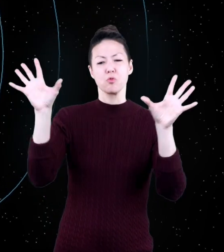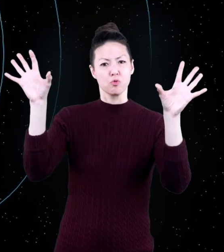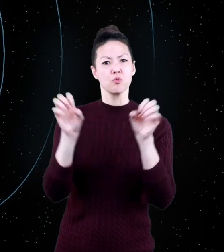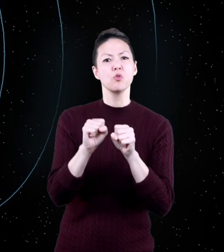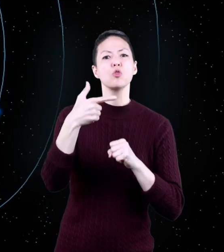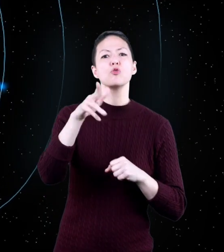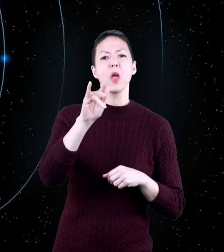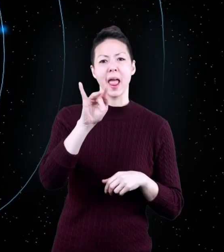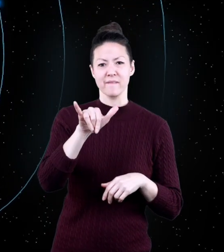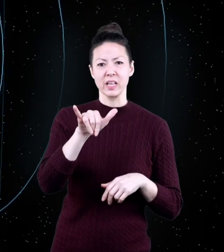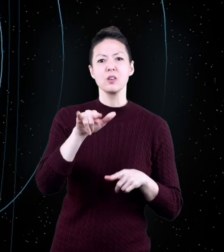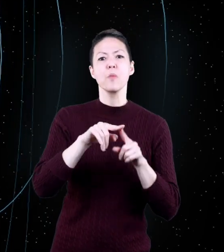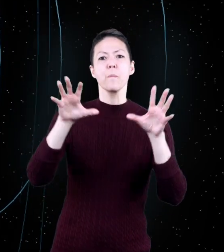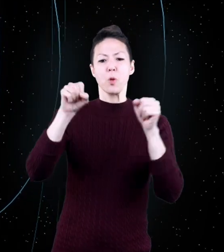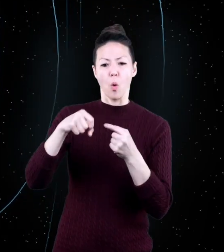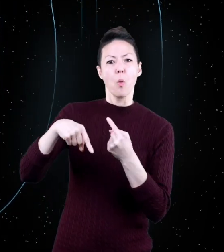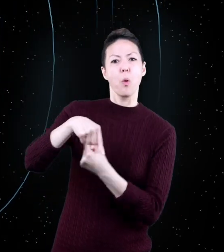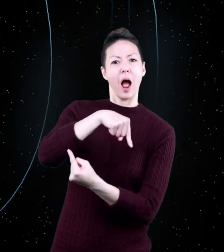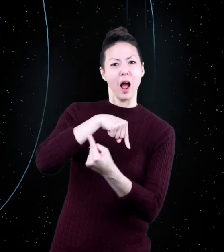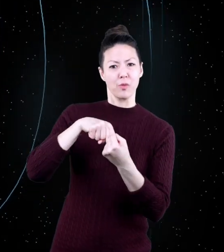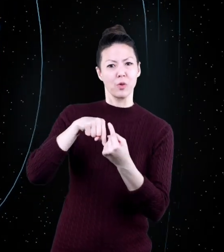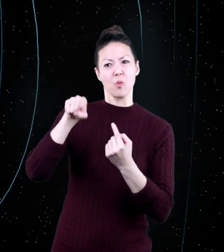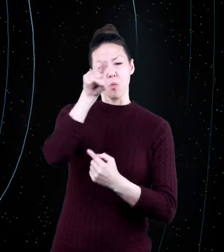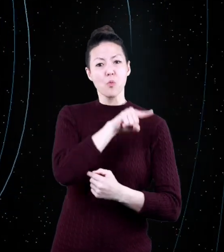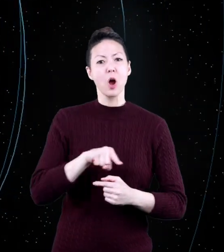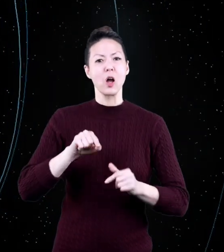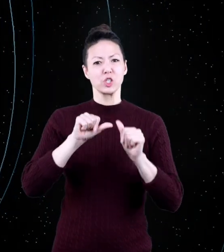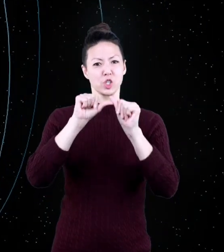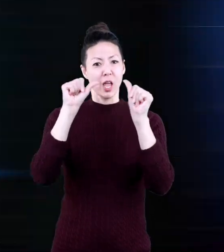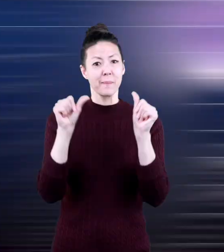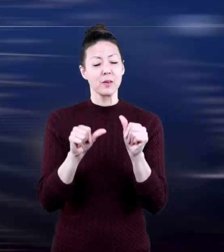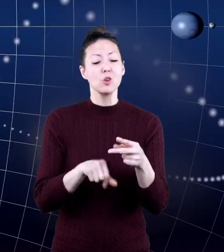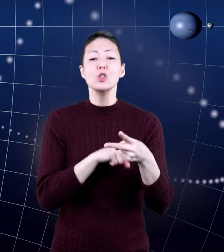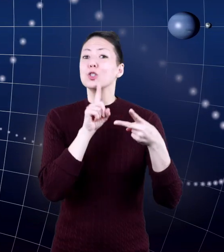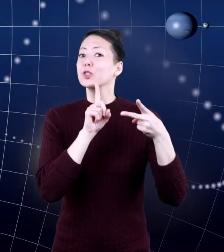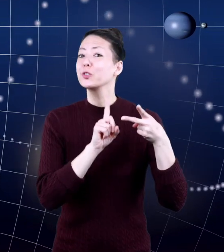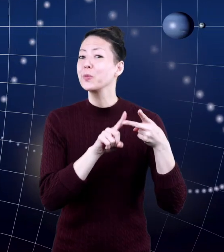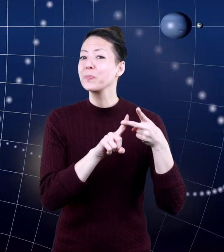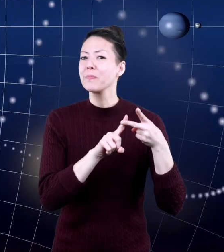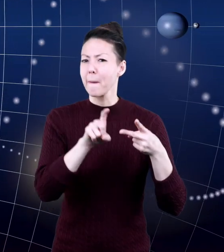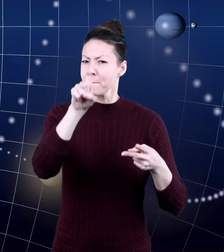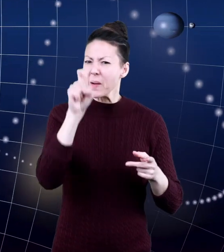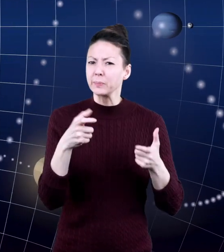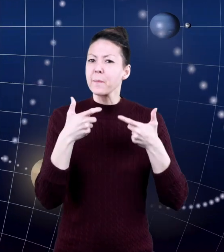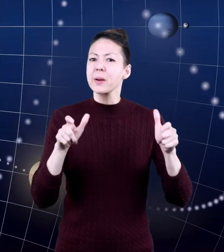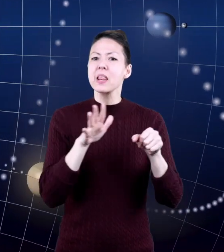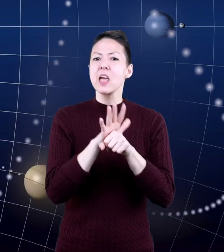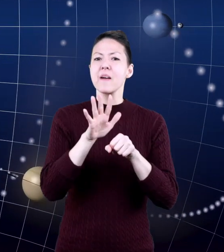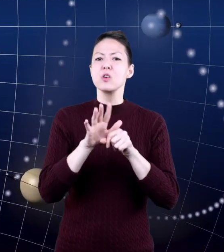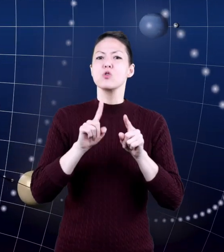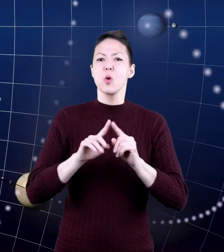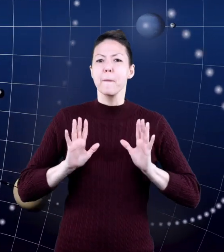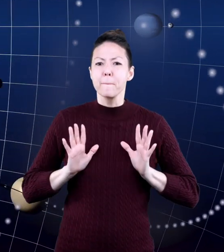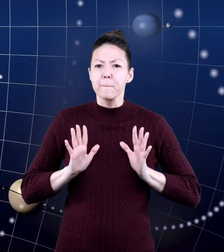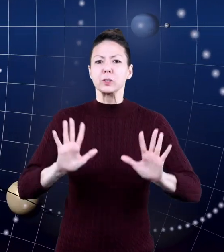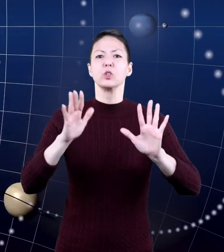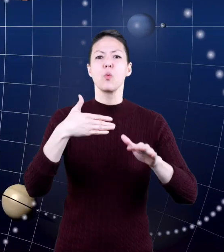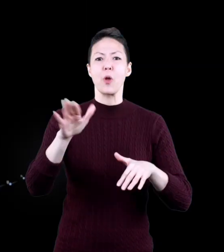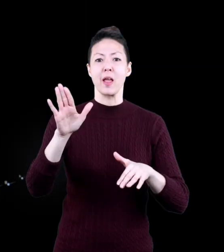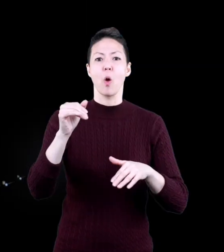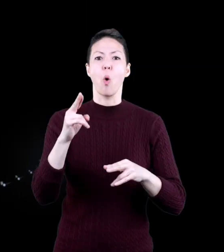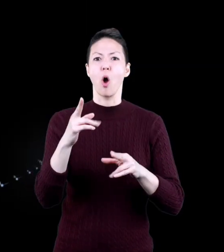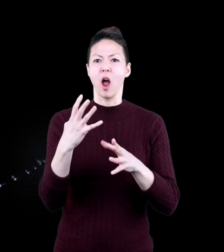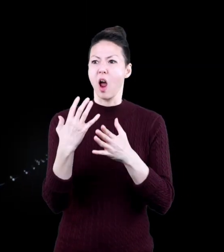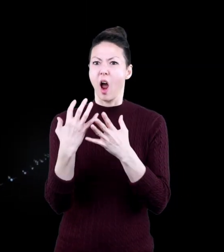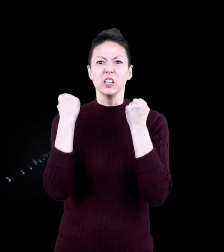gravity to pull itself into a round shape. Two, it must be big enough to push away